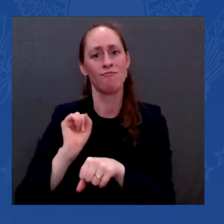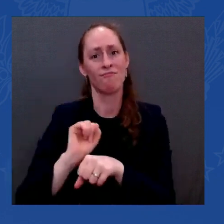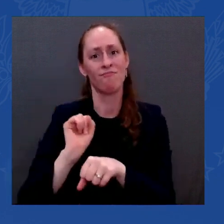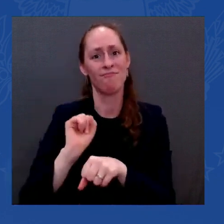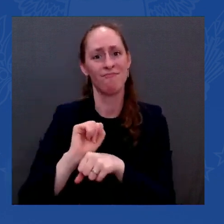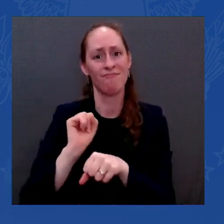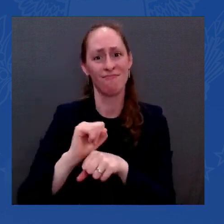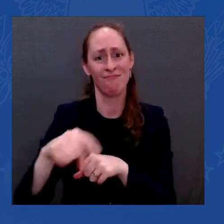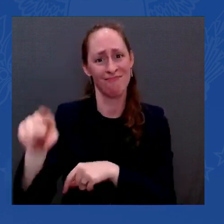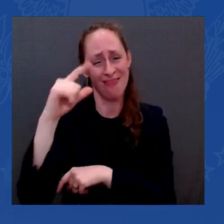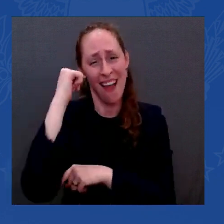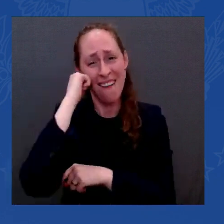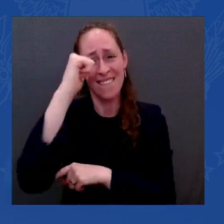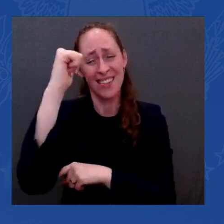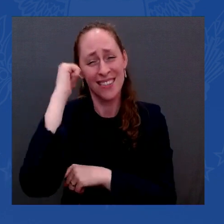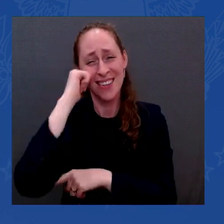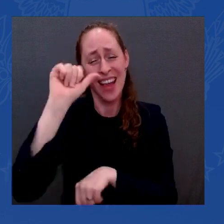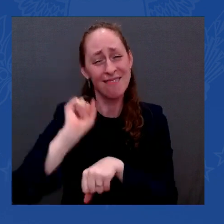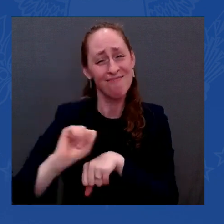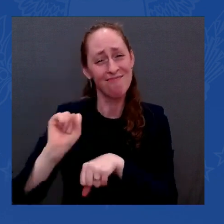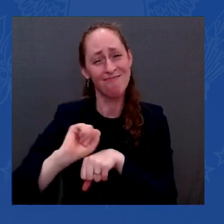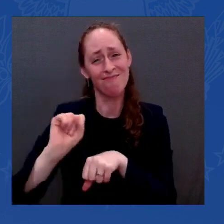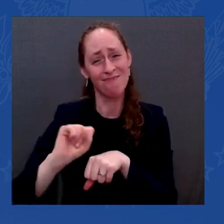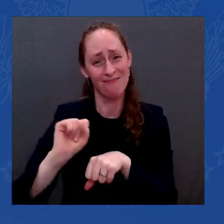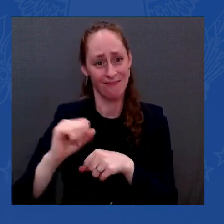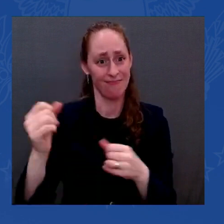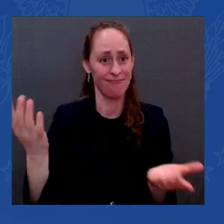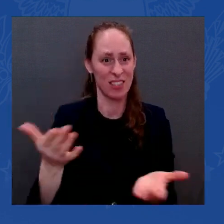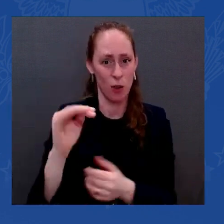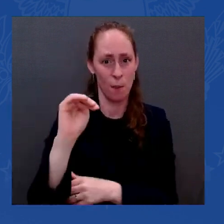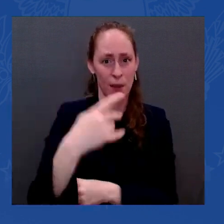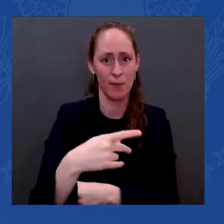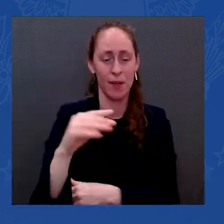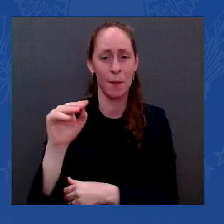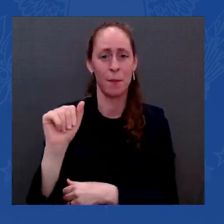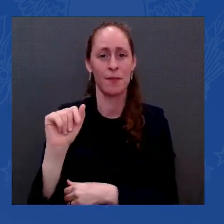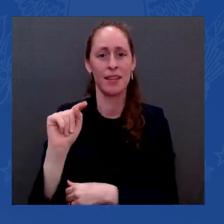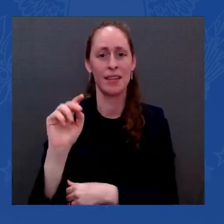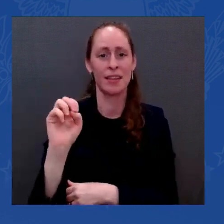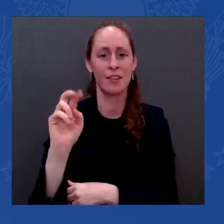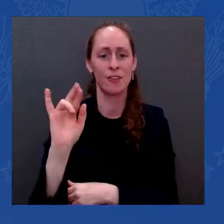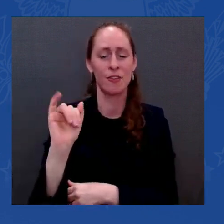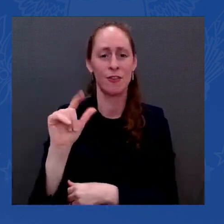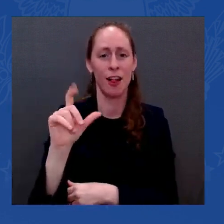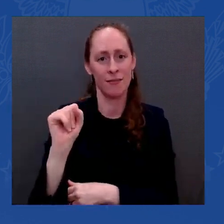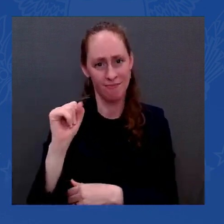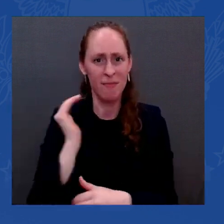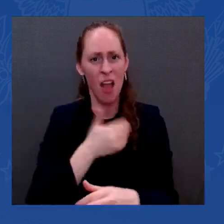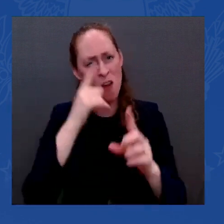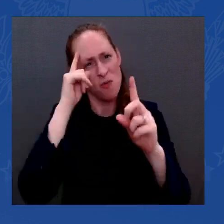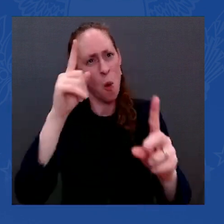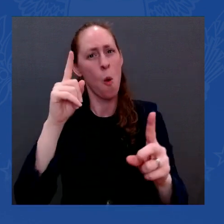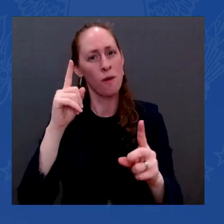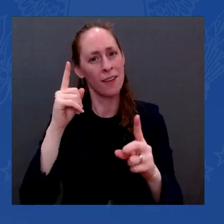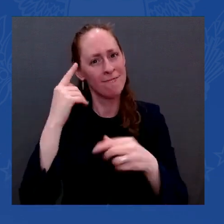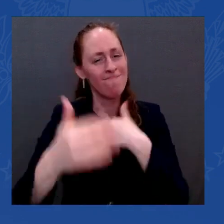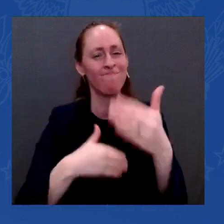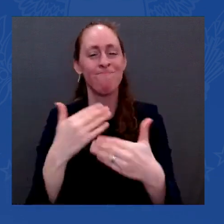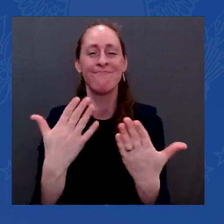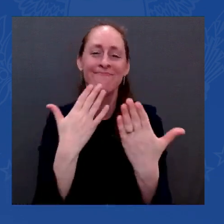this mission through. Thank you. Mr. Kim, do me a favor for listeners to tell me a little bit about